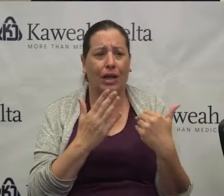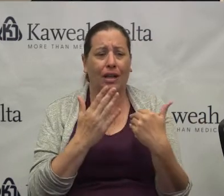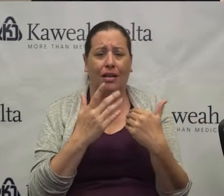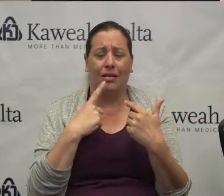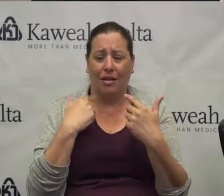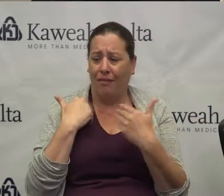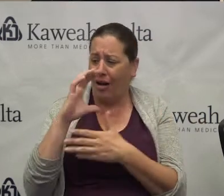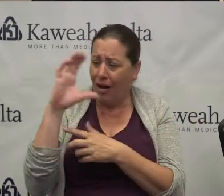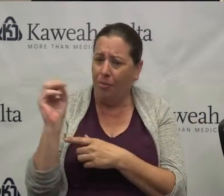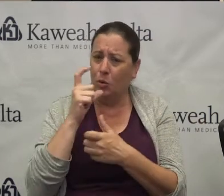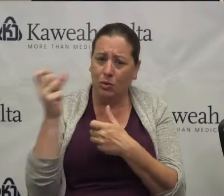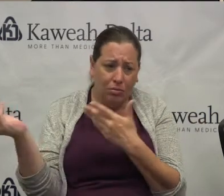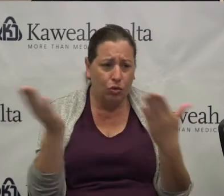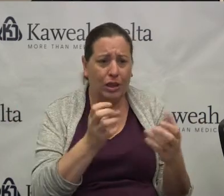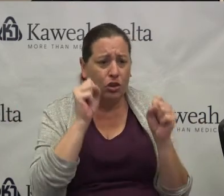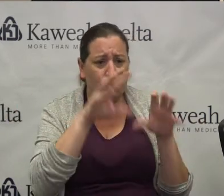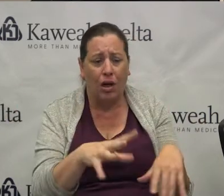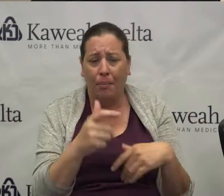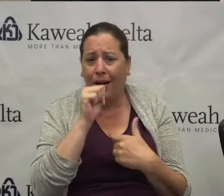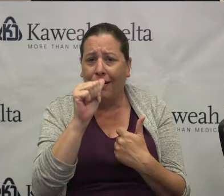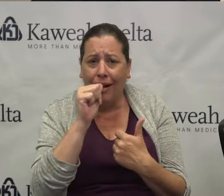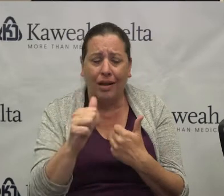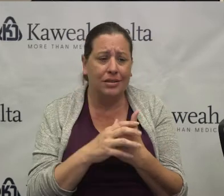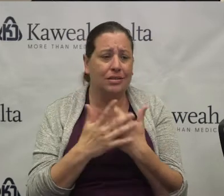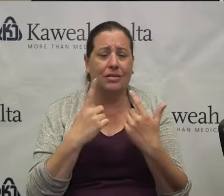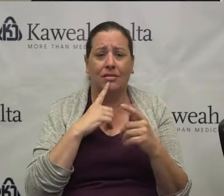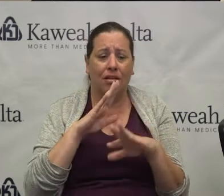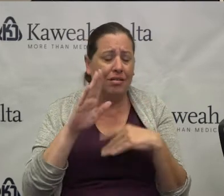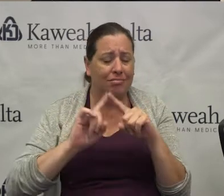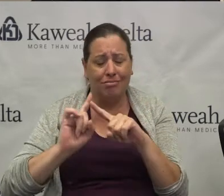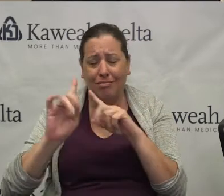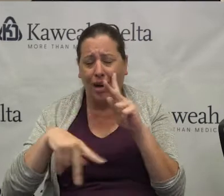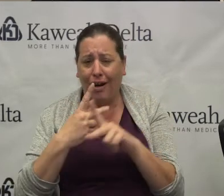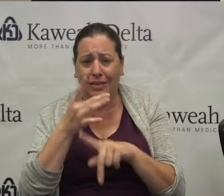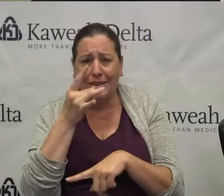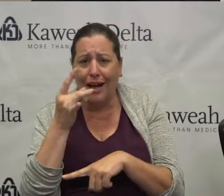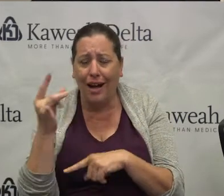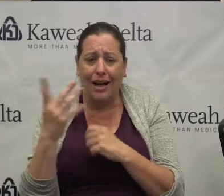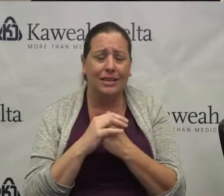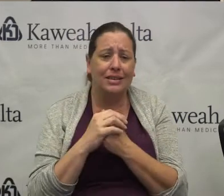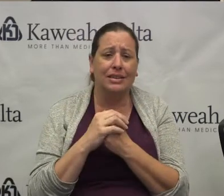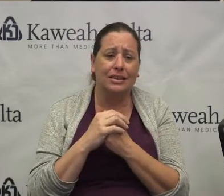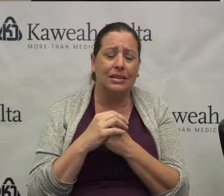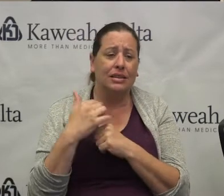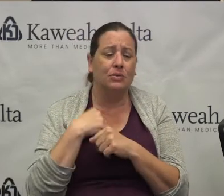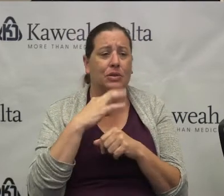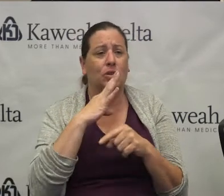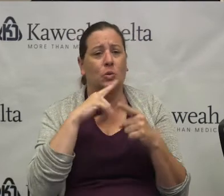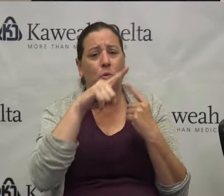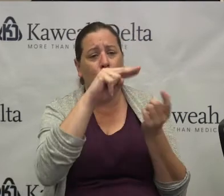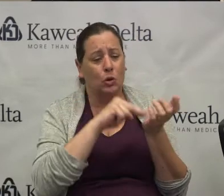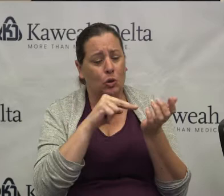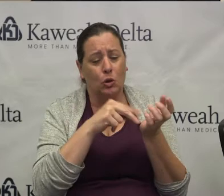that are dropping off, you know, walnuts and all kinds of snacks and everything. I was talking to the nurse